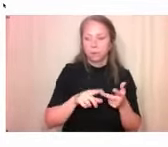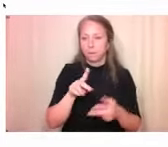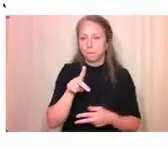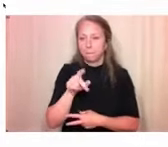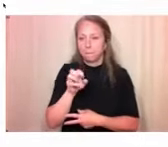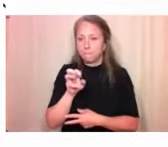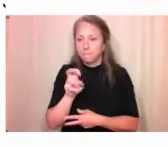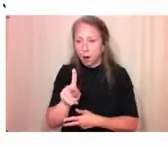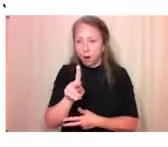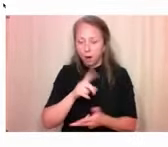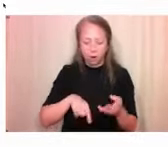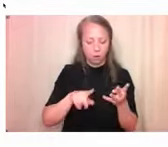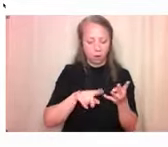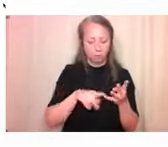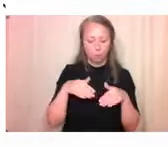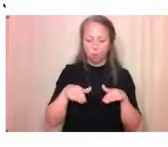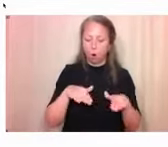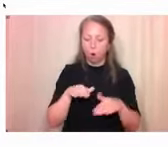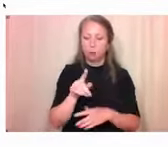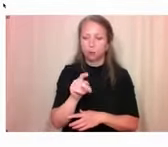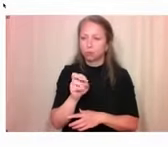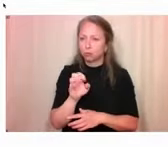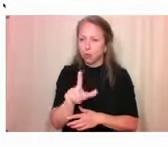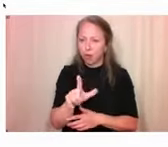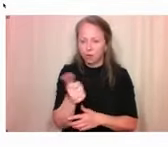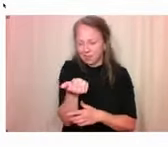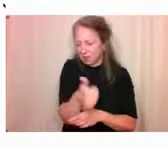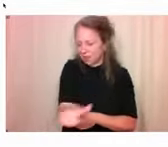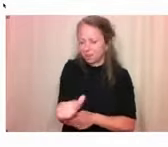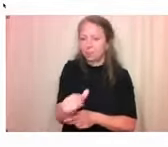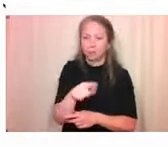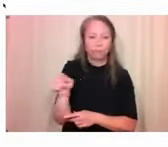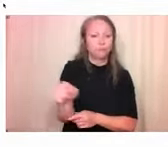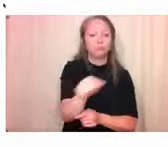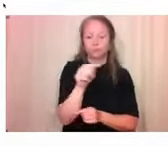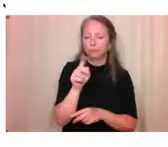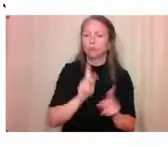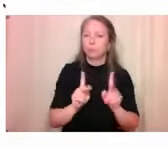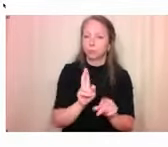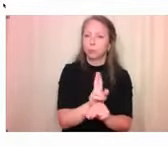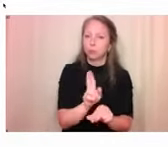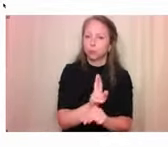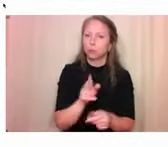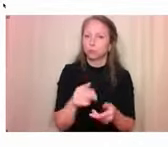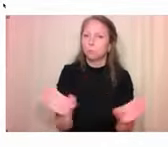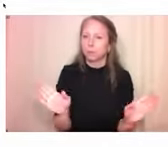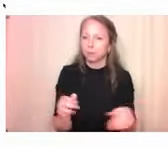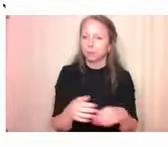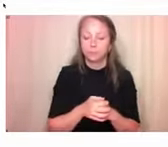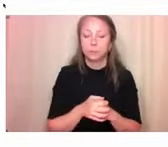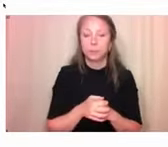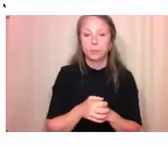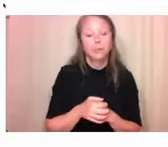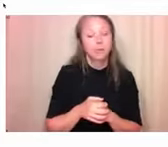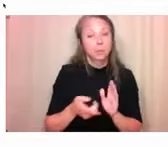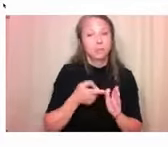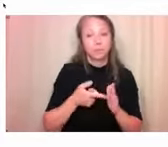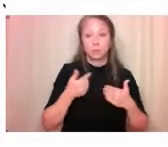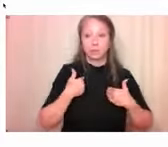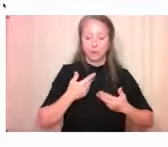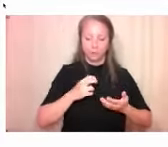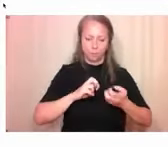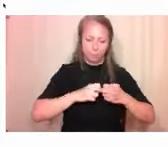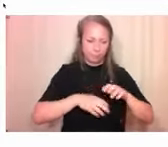use. We know that these spaces have structural and environmental barriers that limit individuals ability to participate